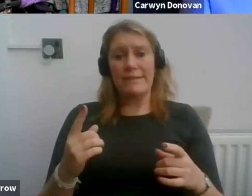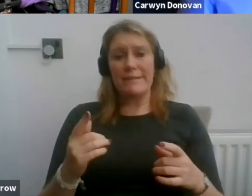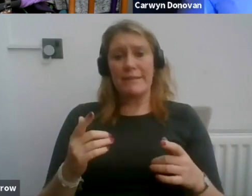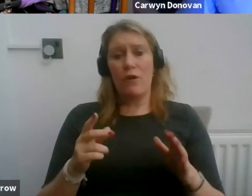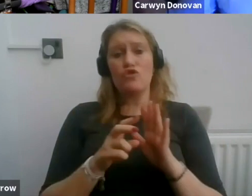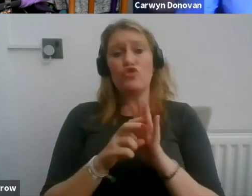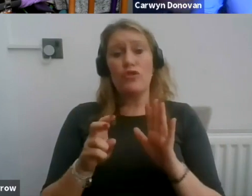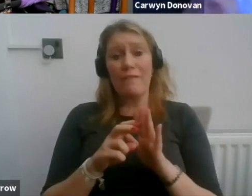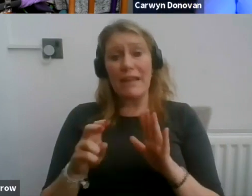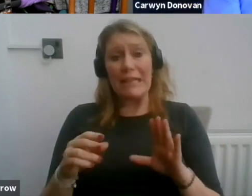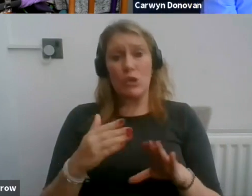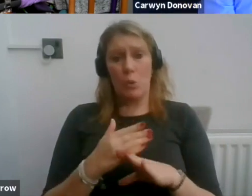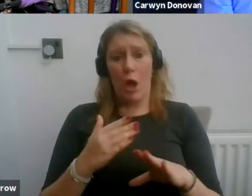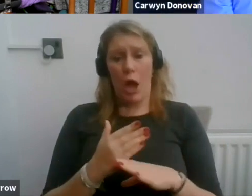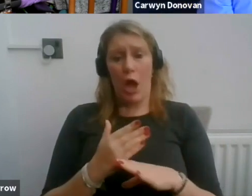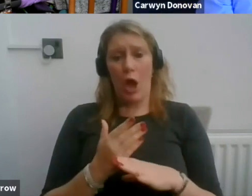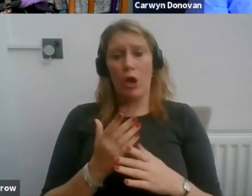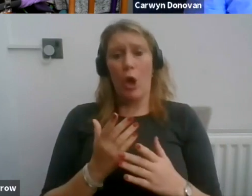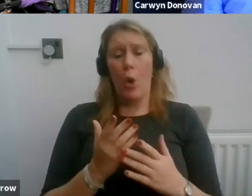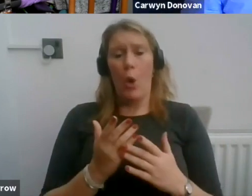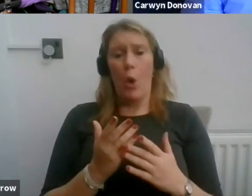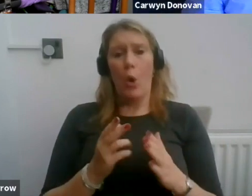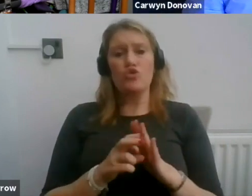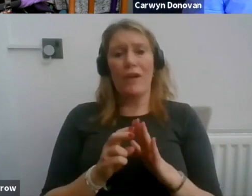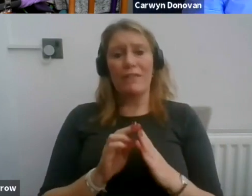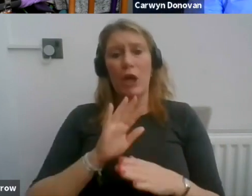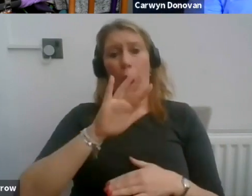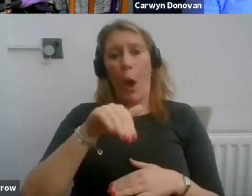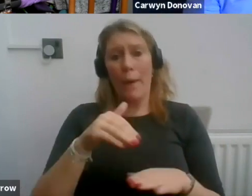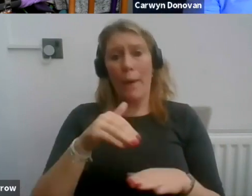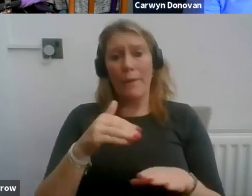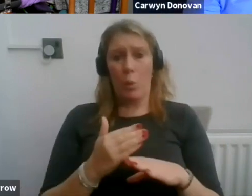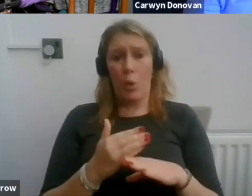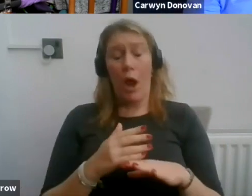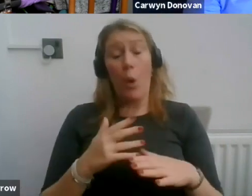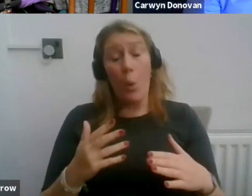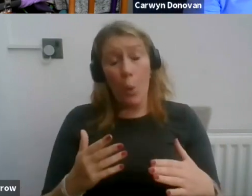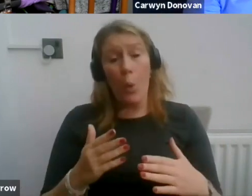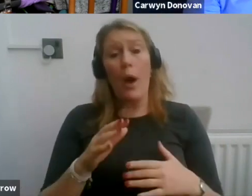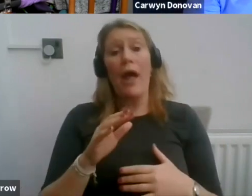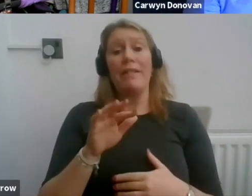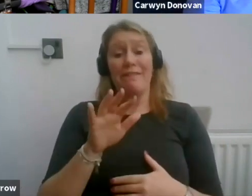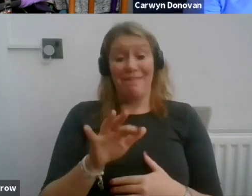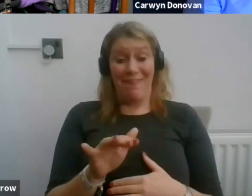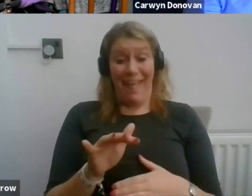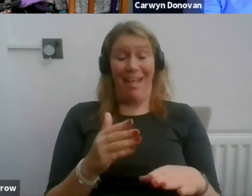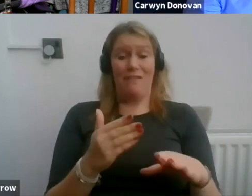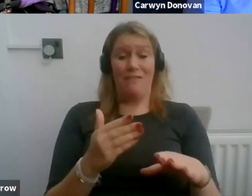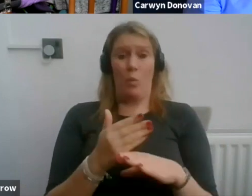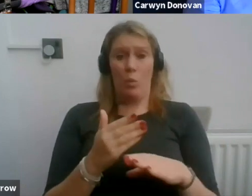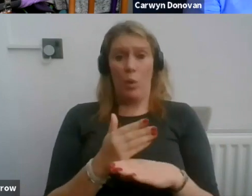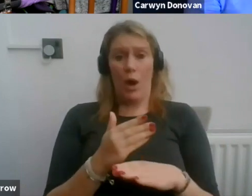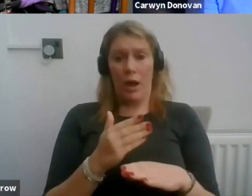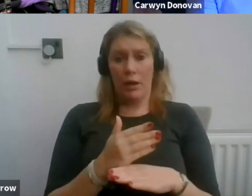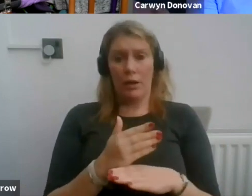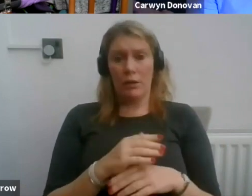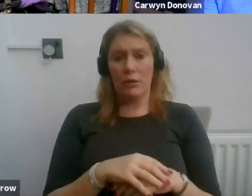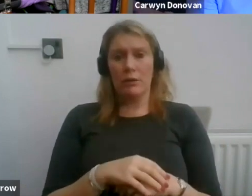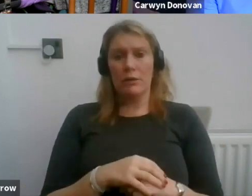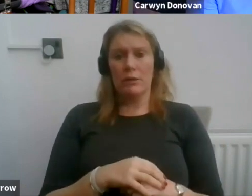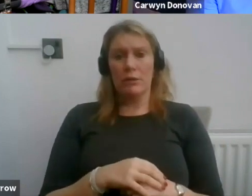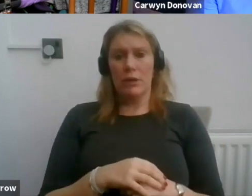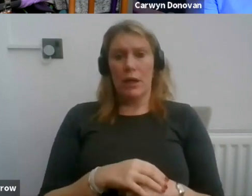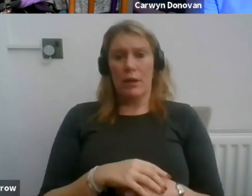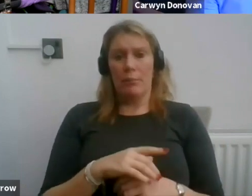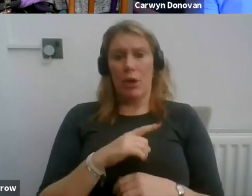at work or on the way home from work, because that's another avenue to discuss the long hours